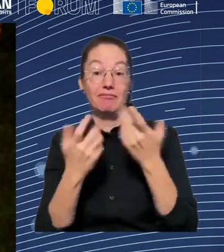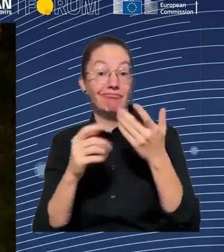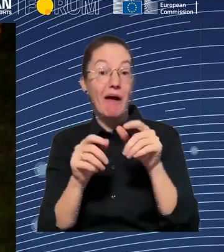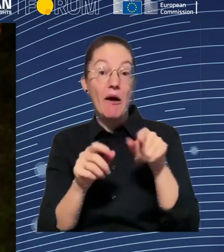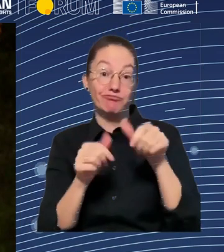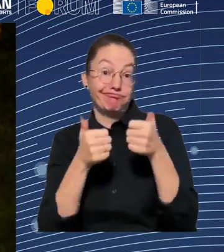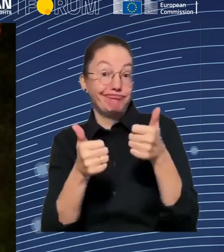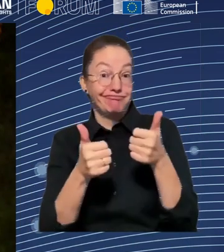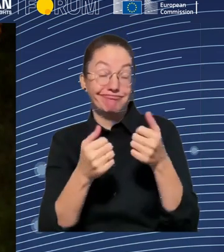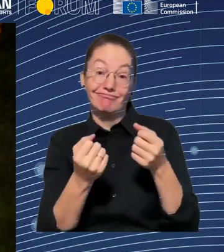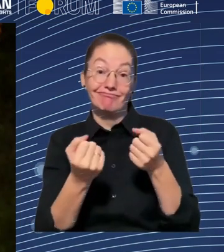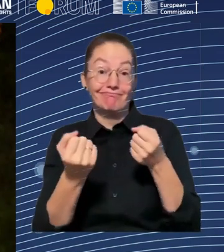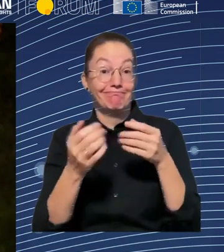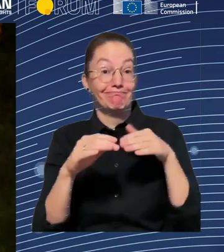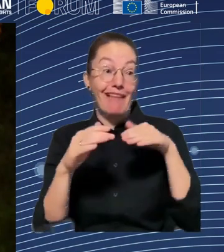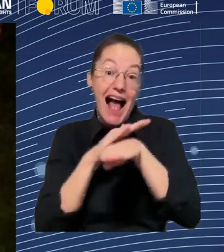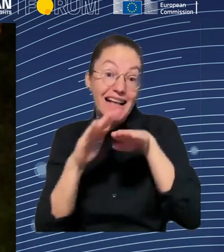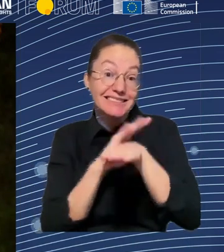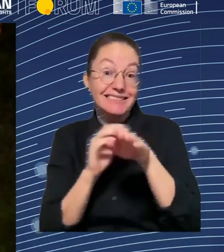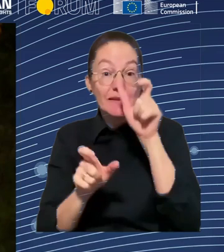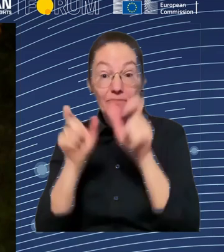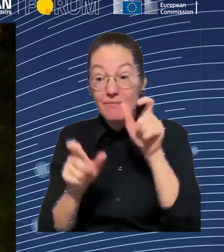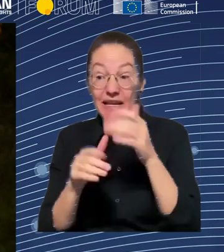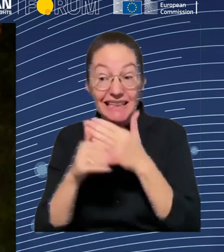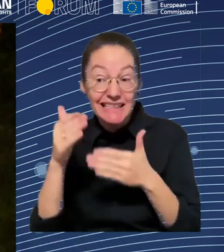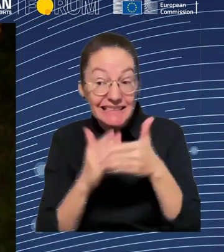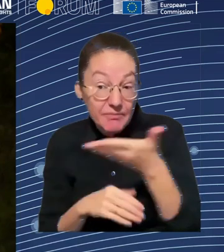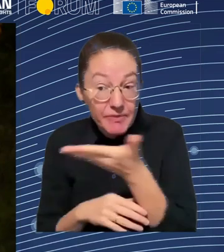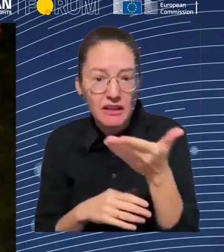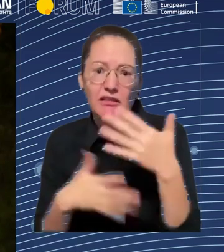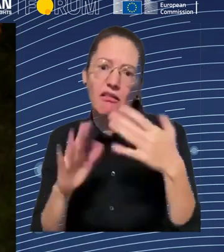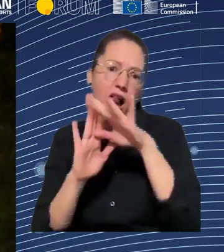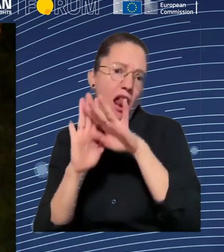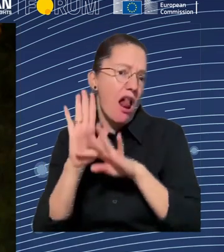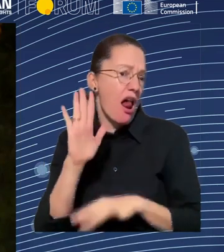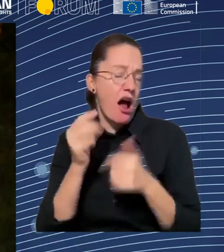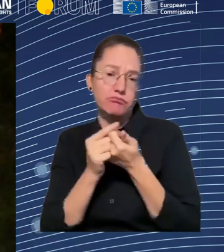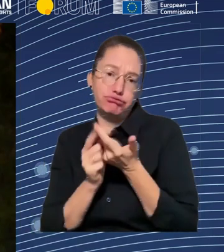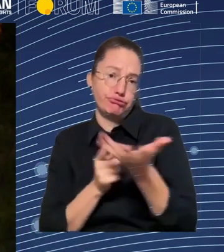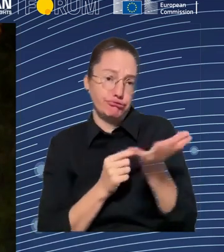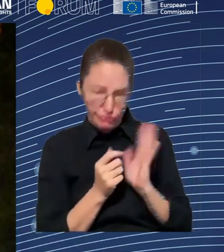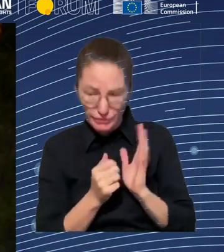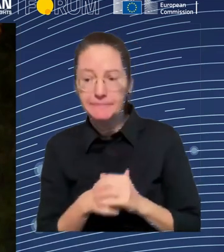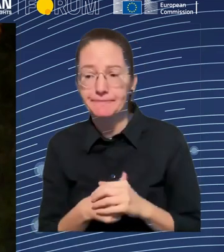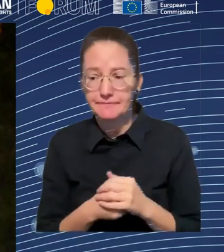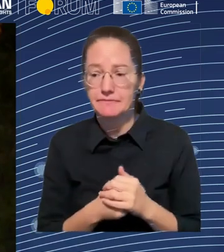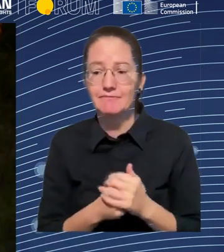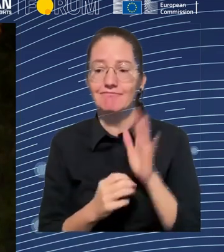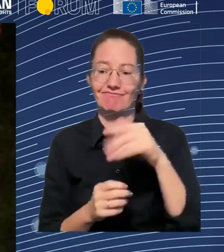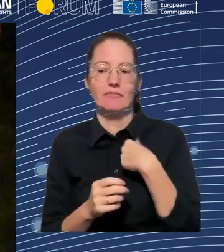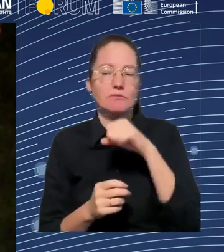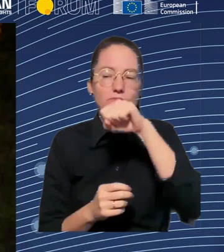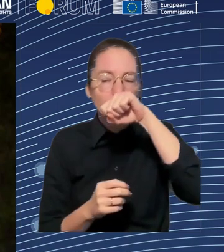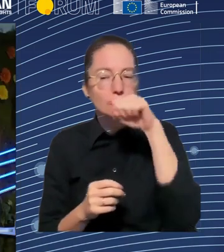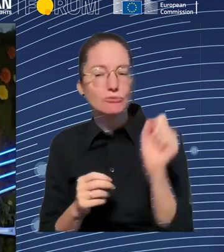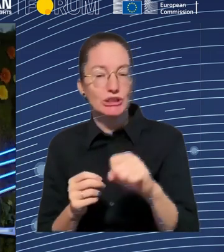together and co-designing, you know, win-win technology that both, you know, can increase productivity and